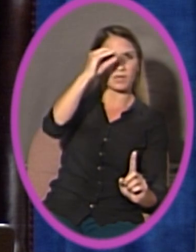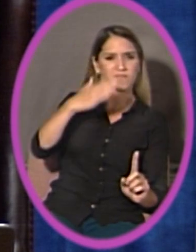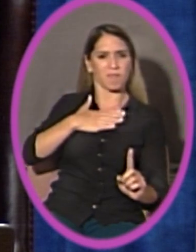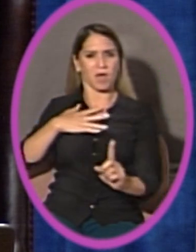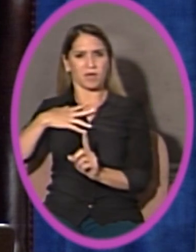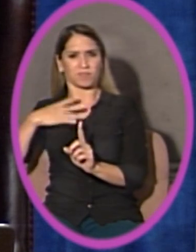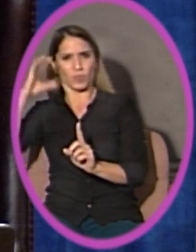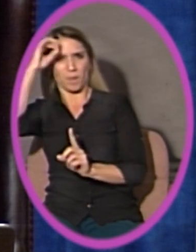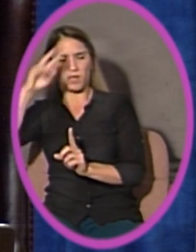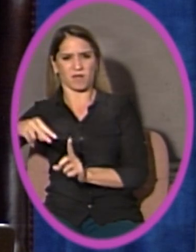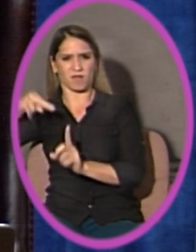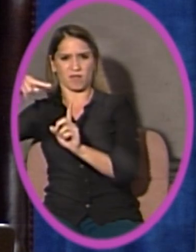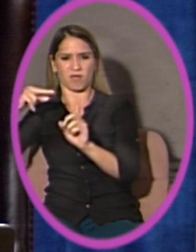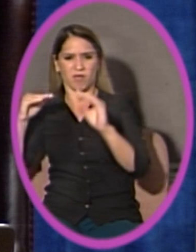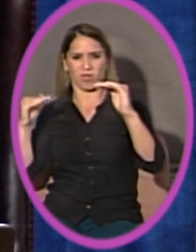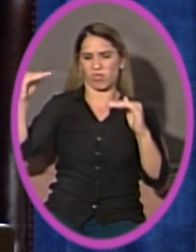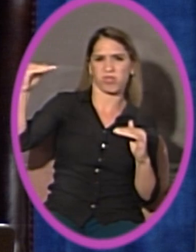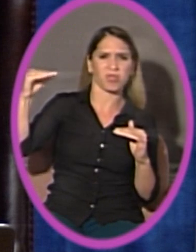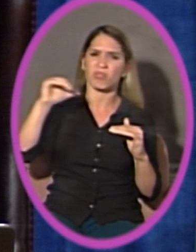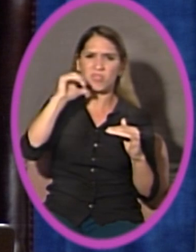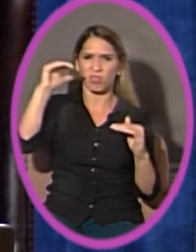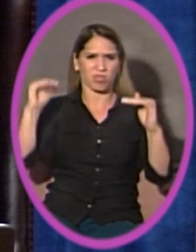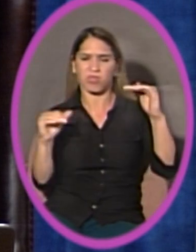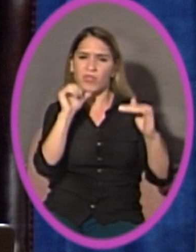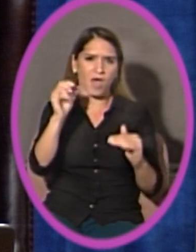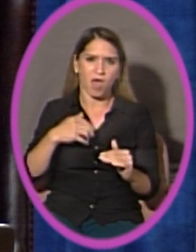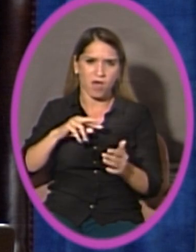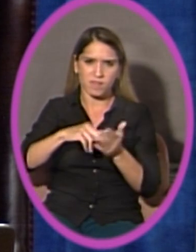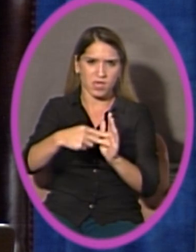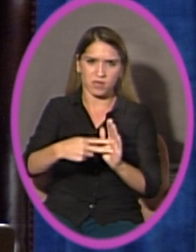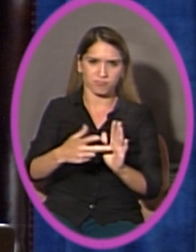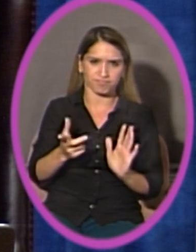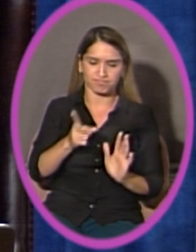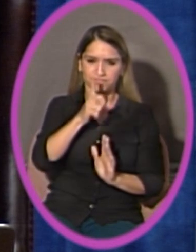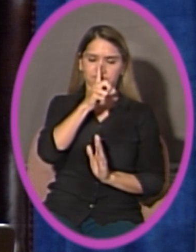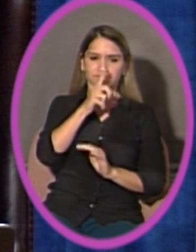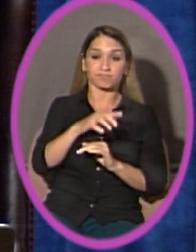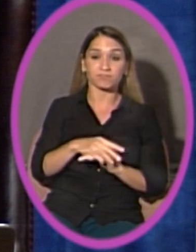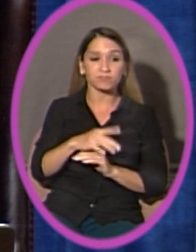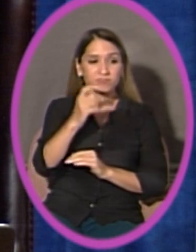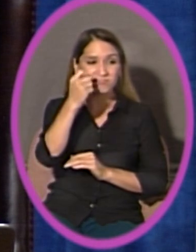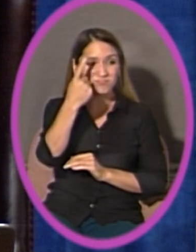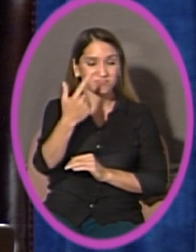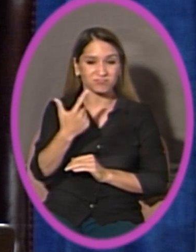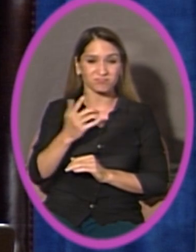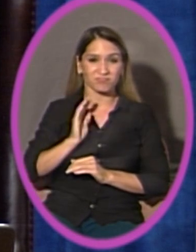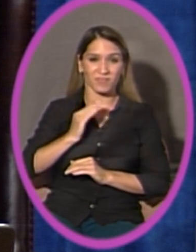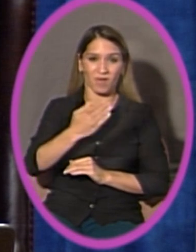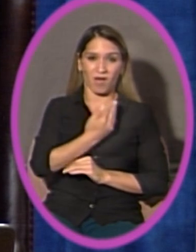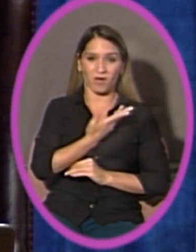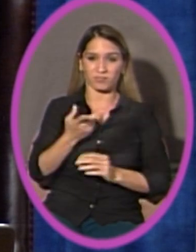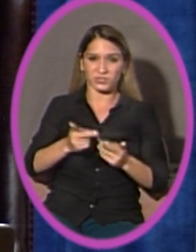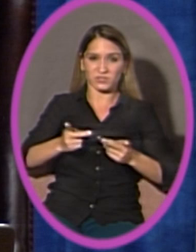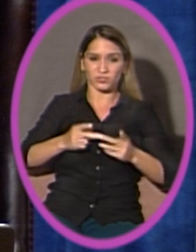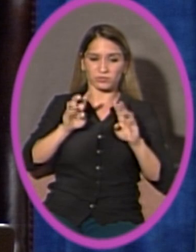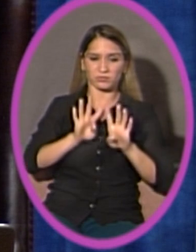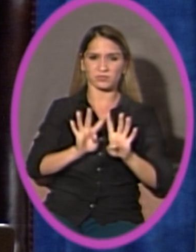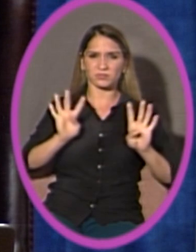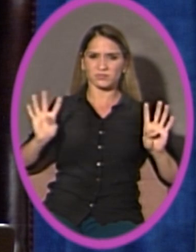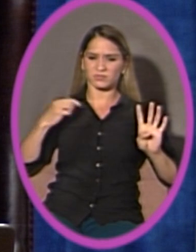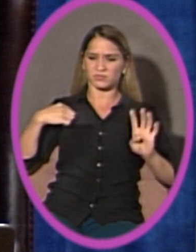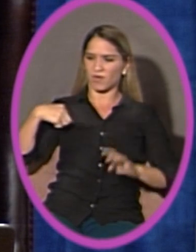People just need to understand that while you're sitting up here, it is difficult and there is a different level of expectation